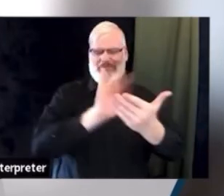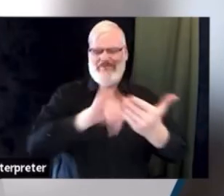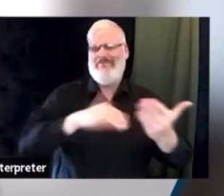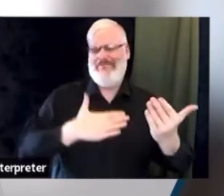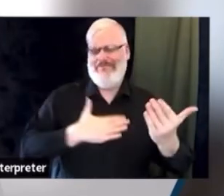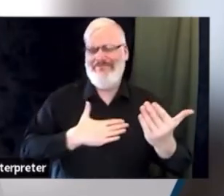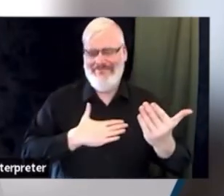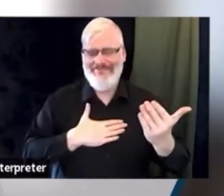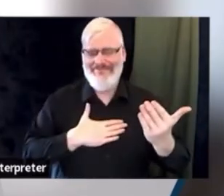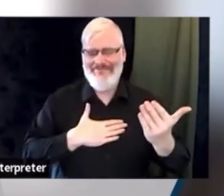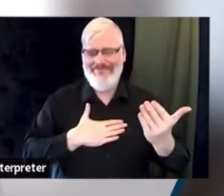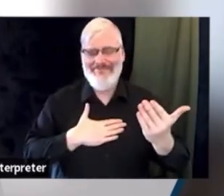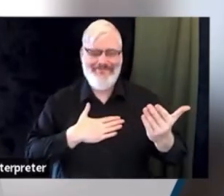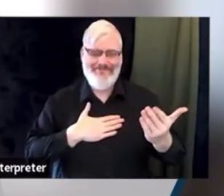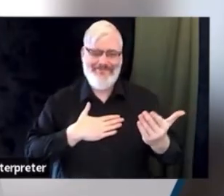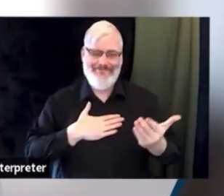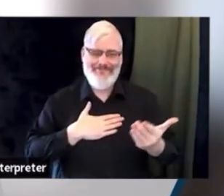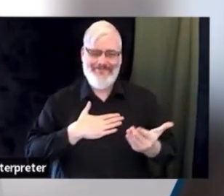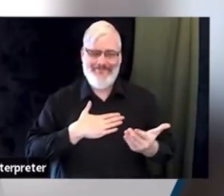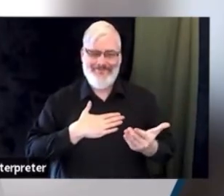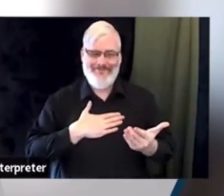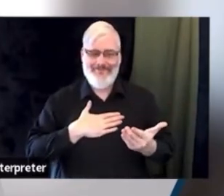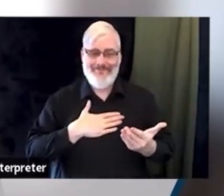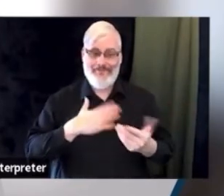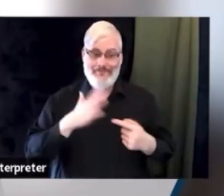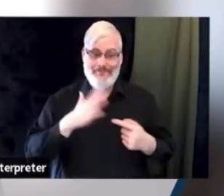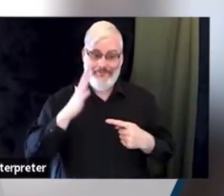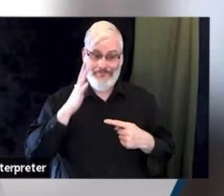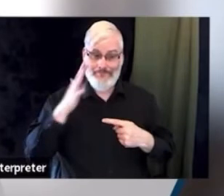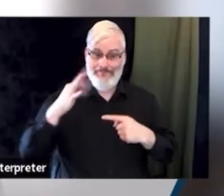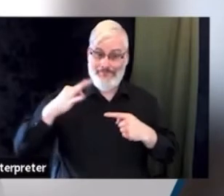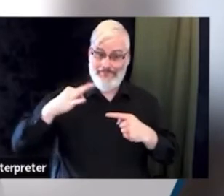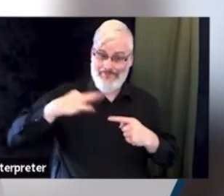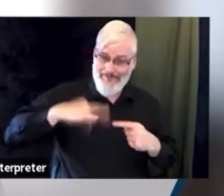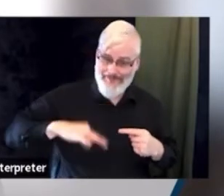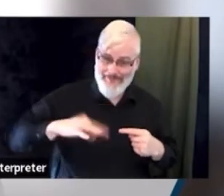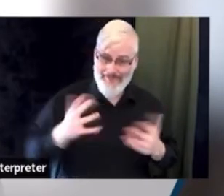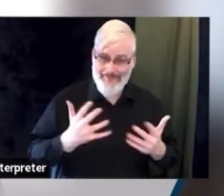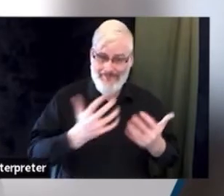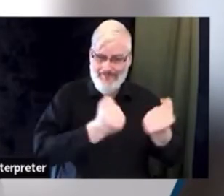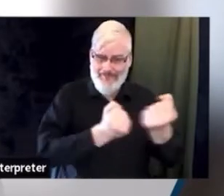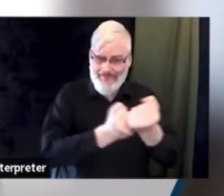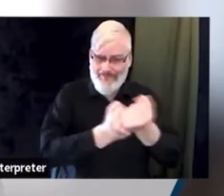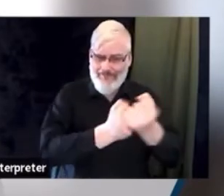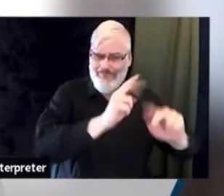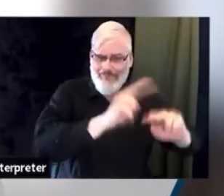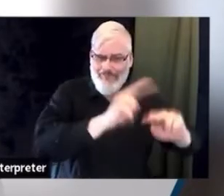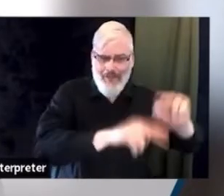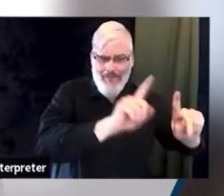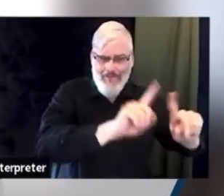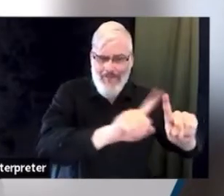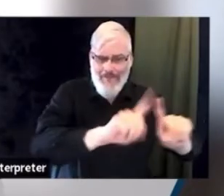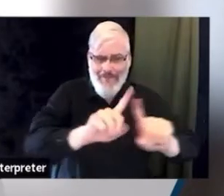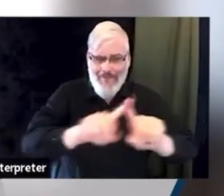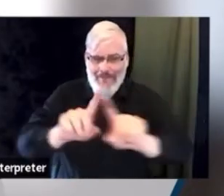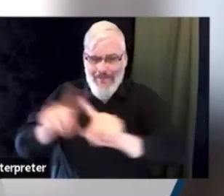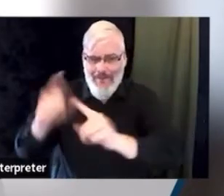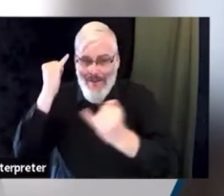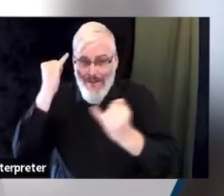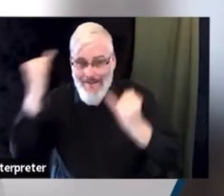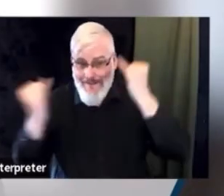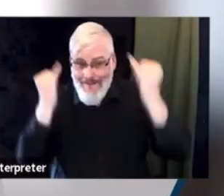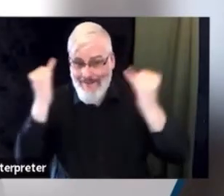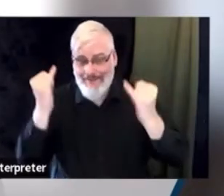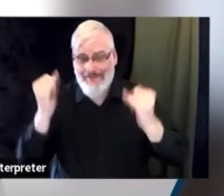to really embrace and support and build ideas from the field and those that are generated from the field and the people that are out